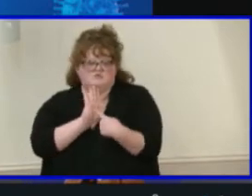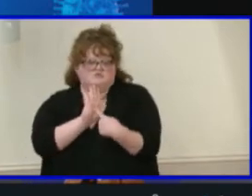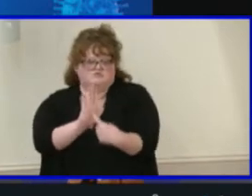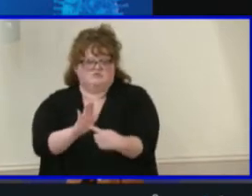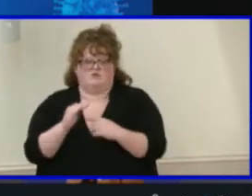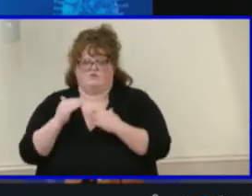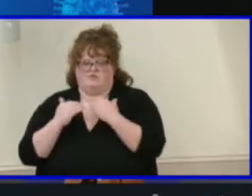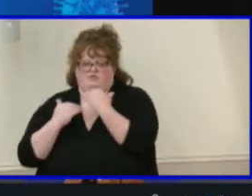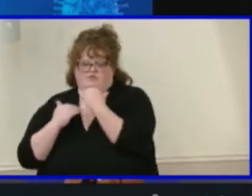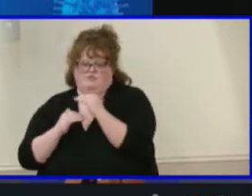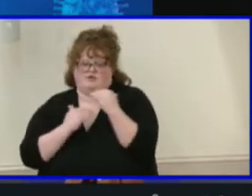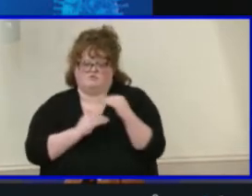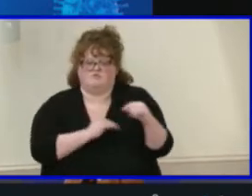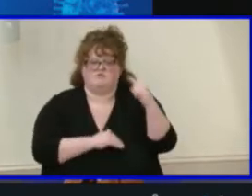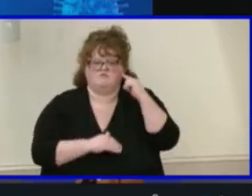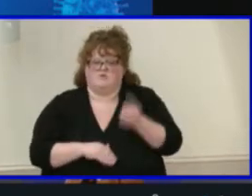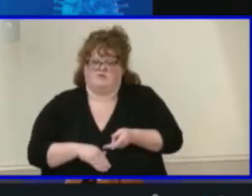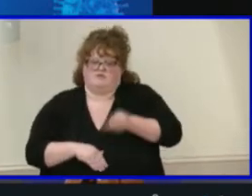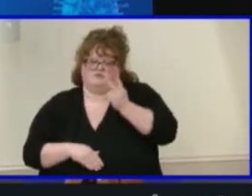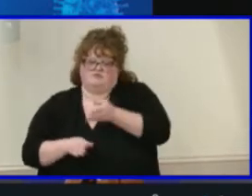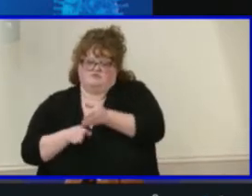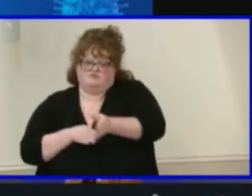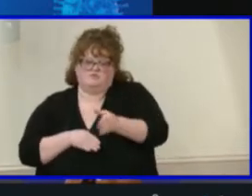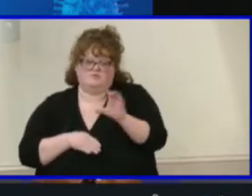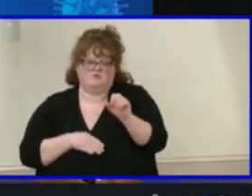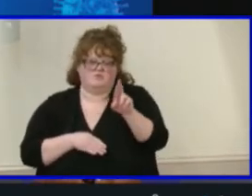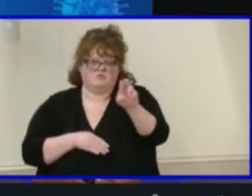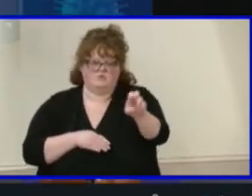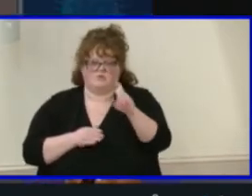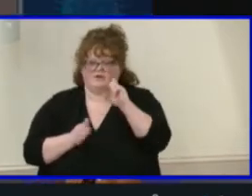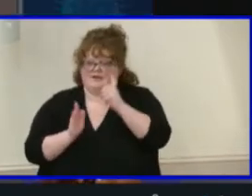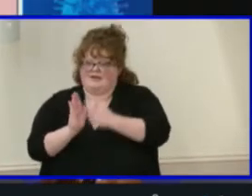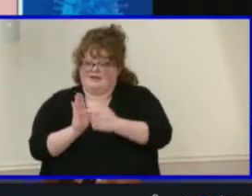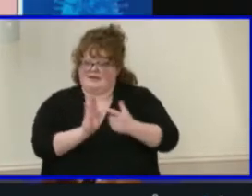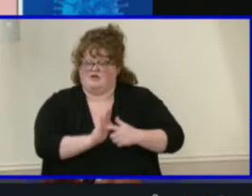two core indicators and consider the current status for Henrico.